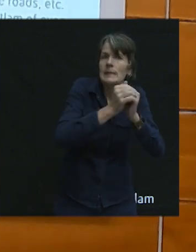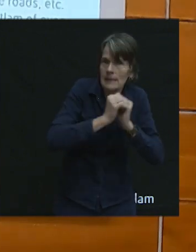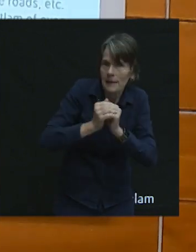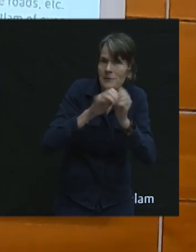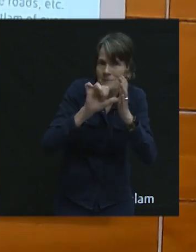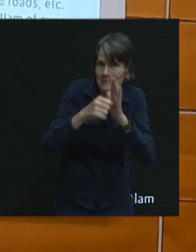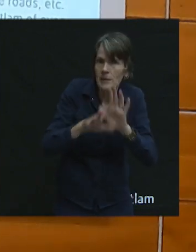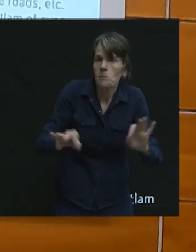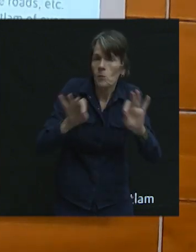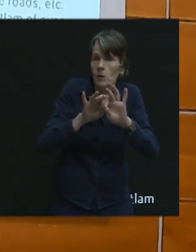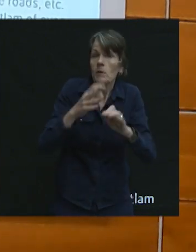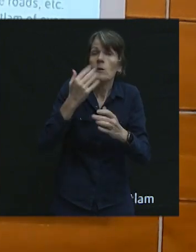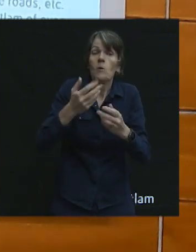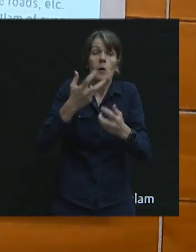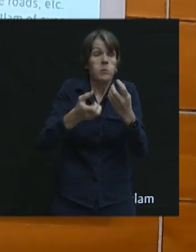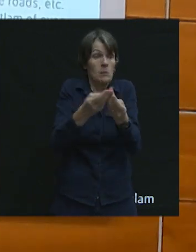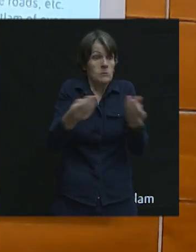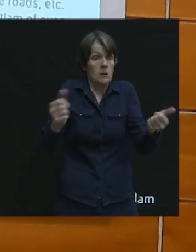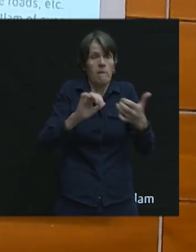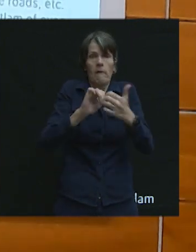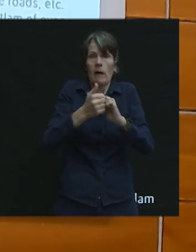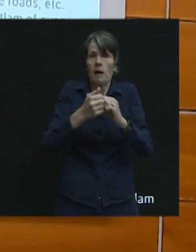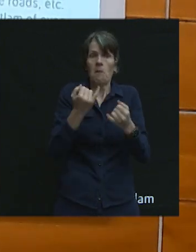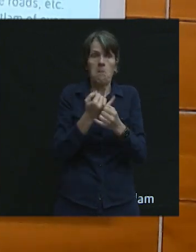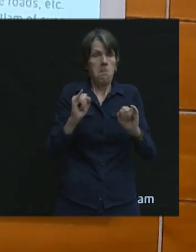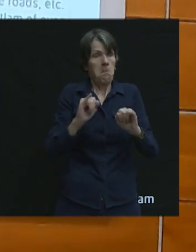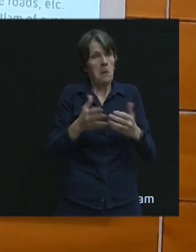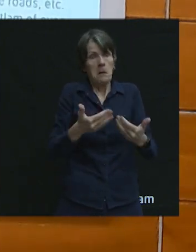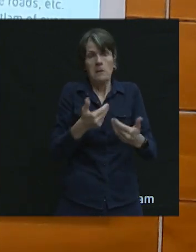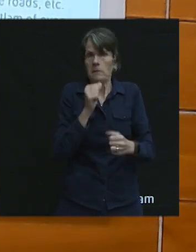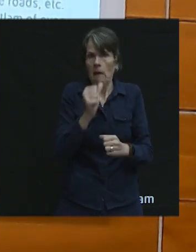because the solution and the problem is not always what you think it is.